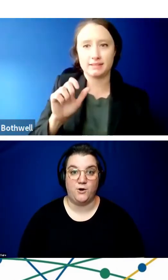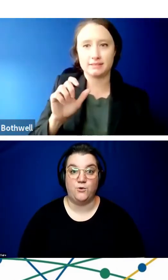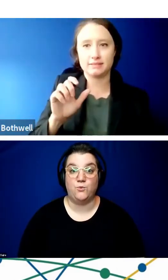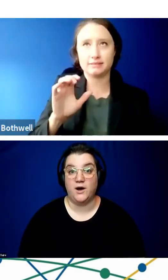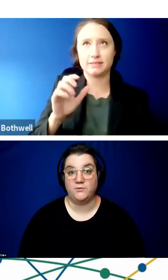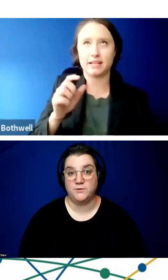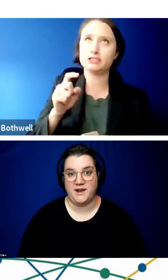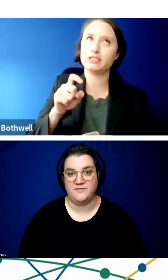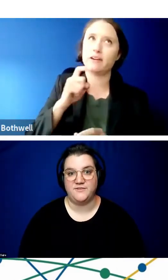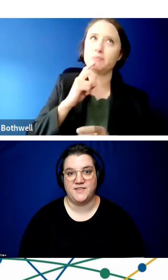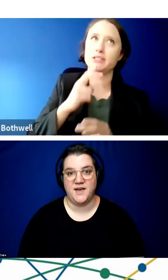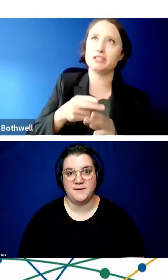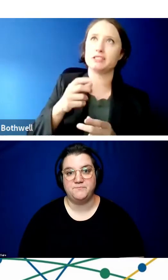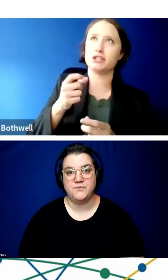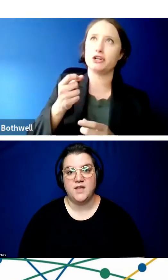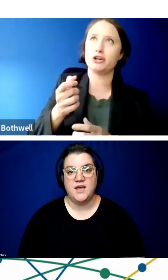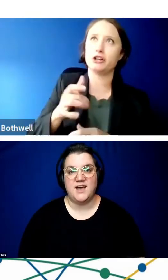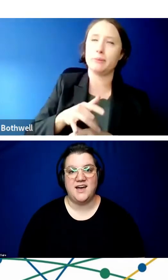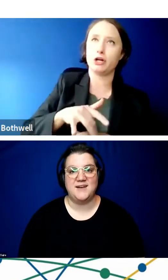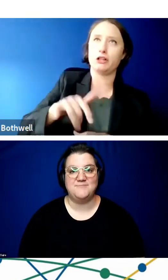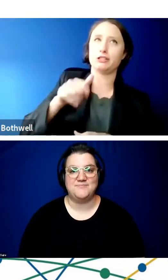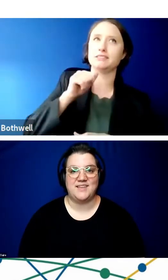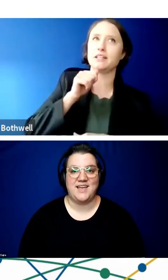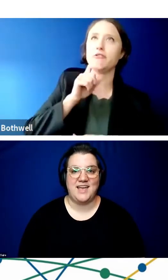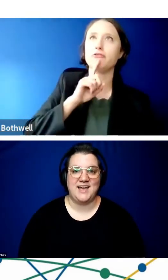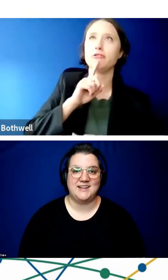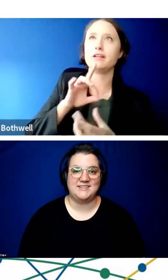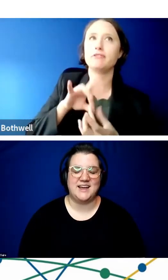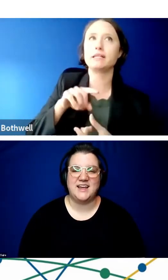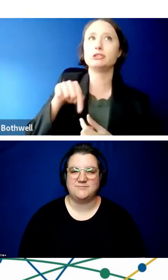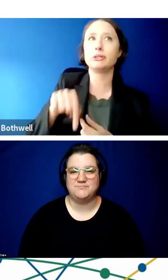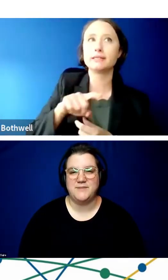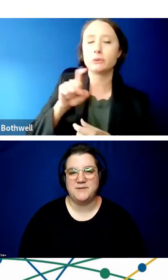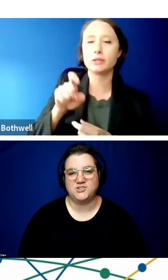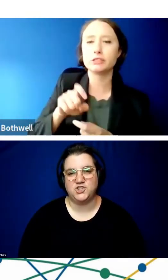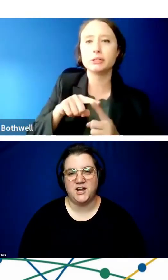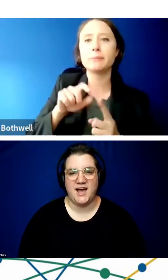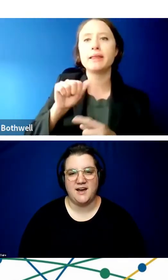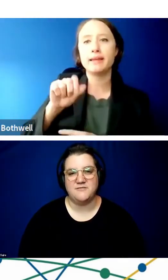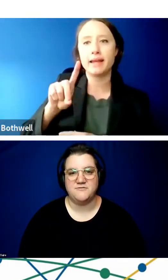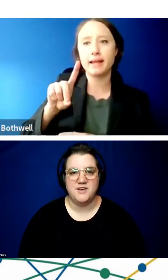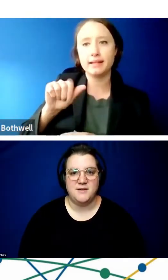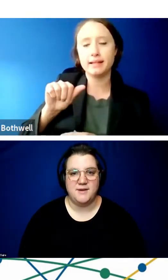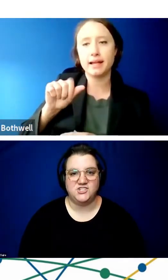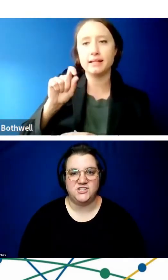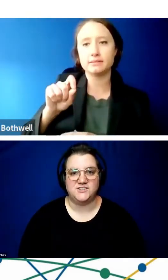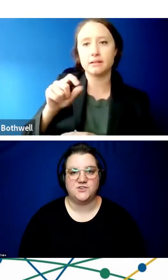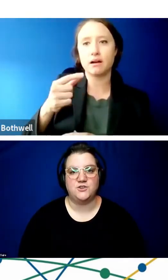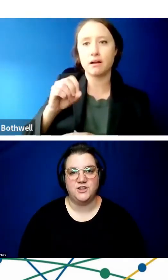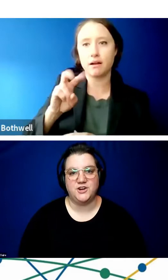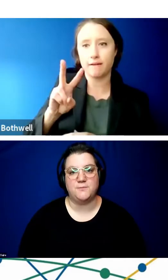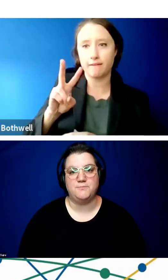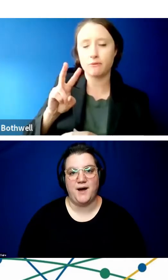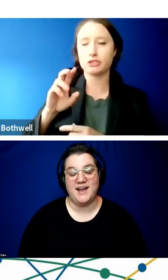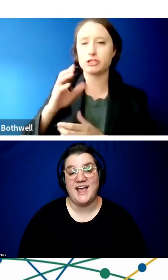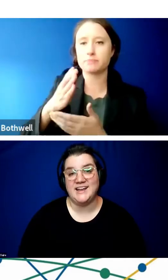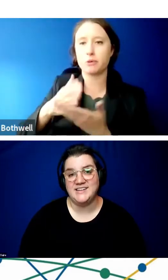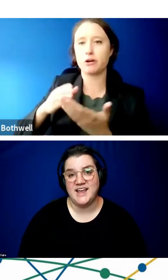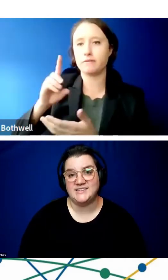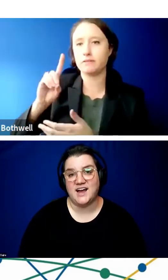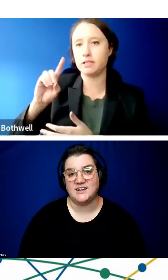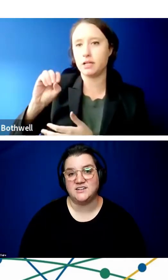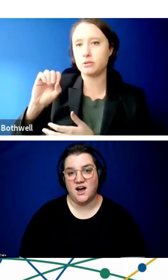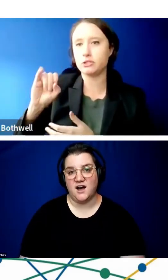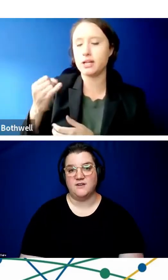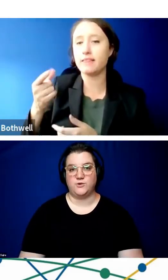more about what would benefit them. And maybe I should have mentioned this earlier, but